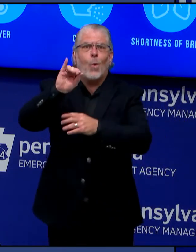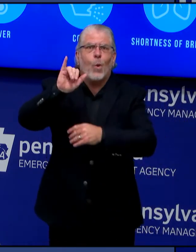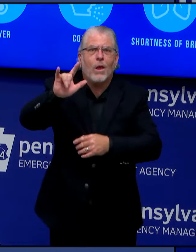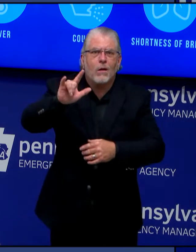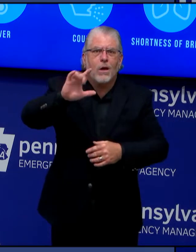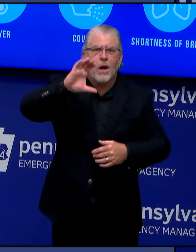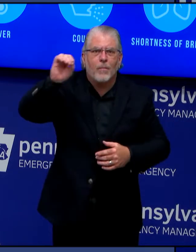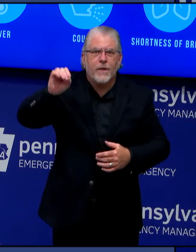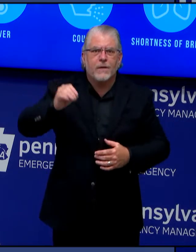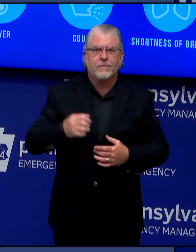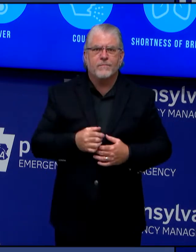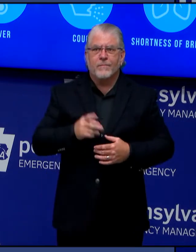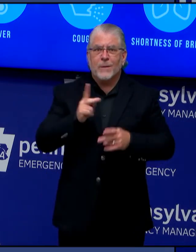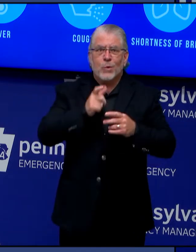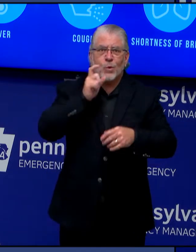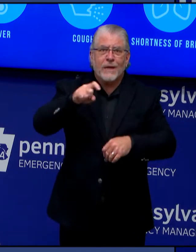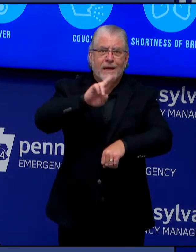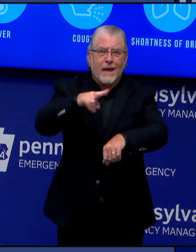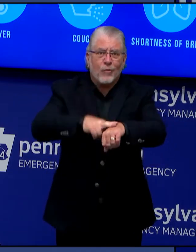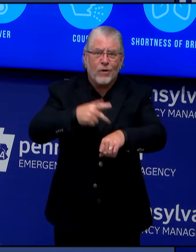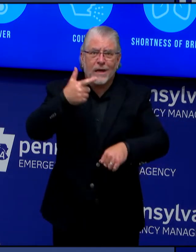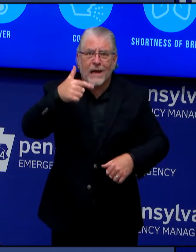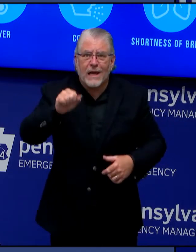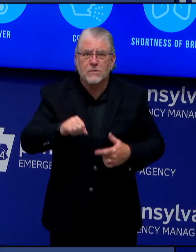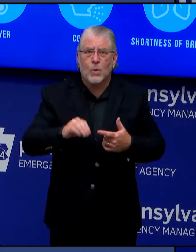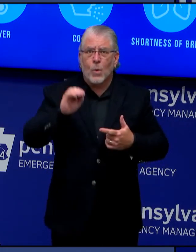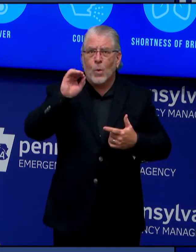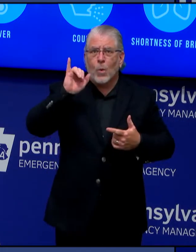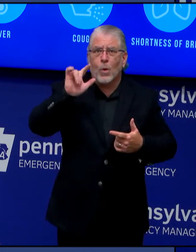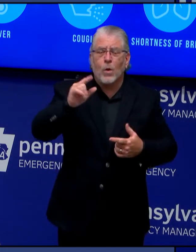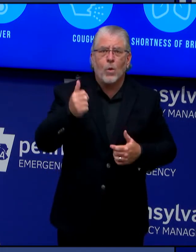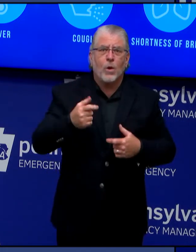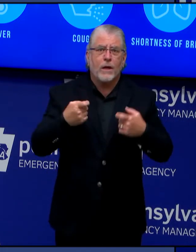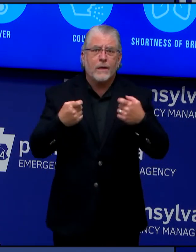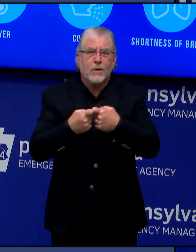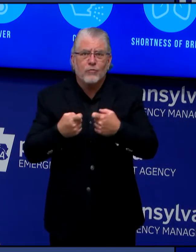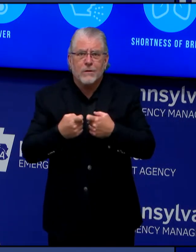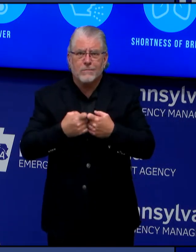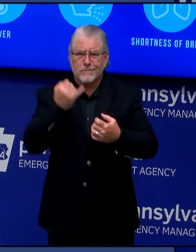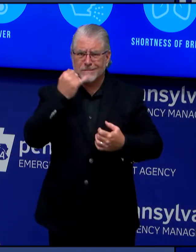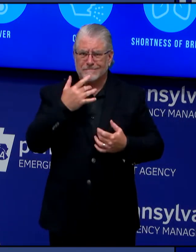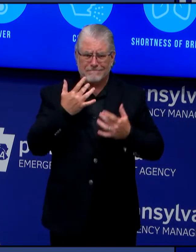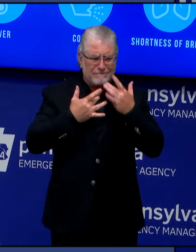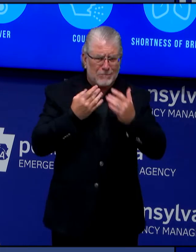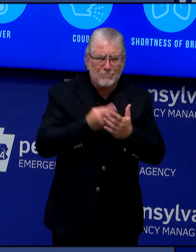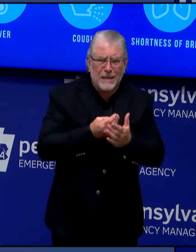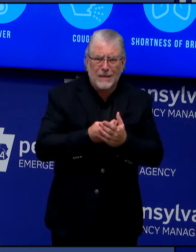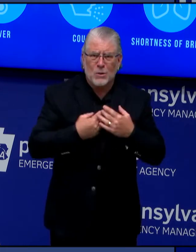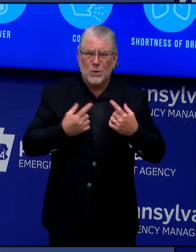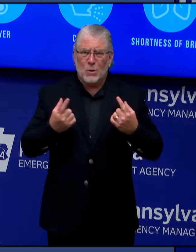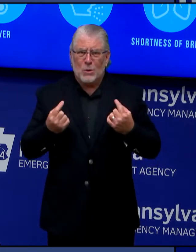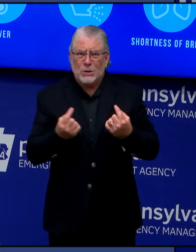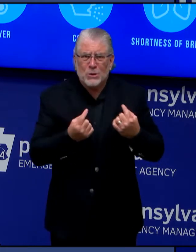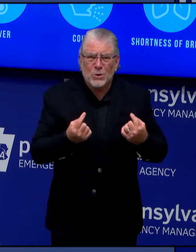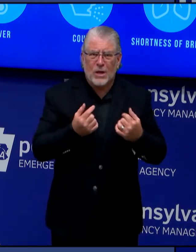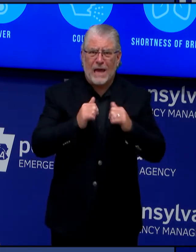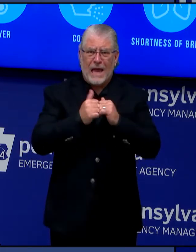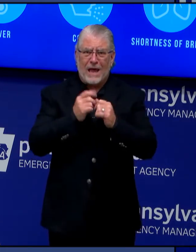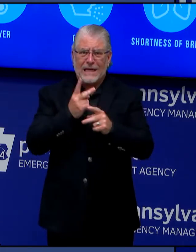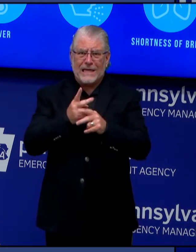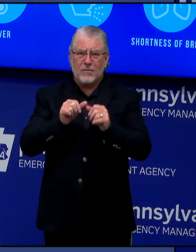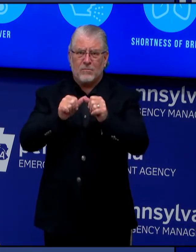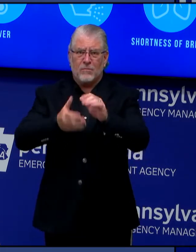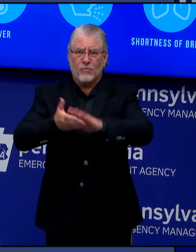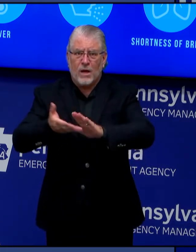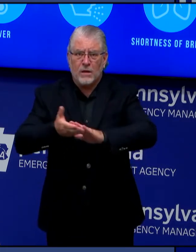deliverable fuels such as oil. The LIHEAP Recovery Crisis Program offers a crisis benefit and a supplemental payment